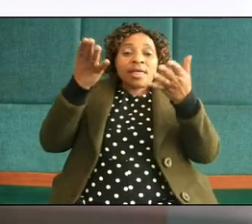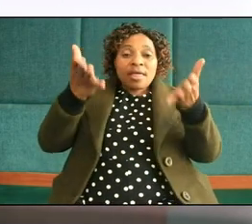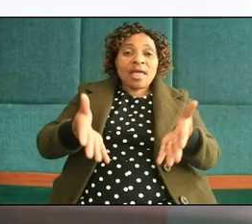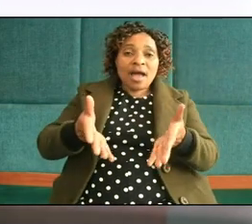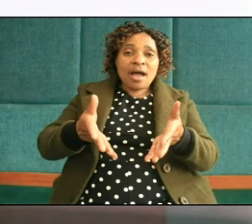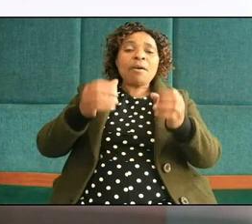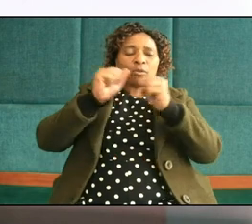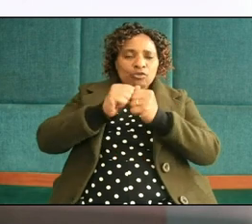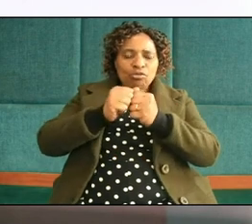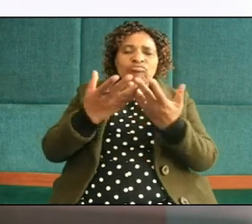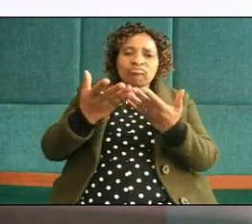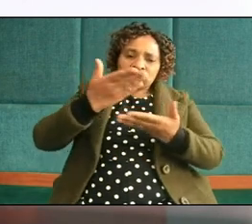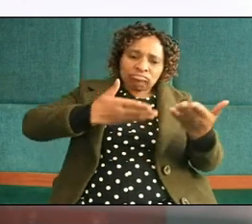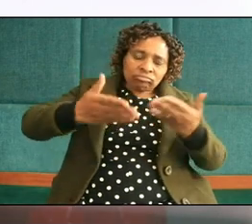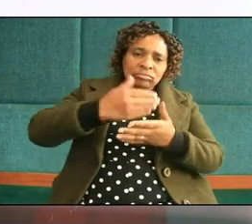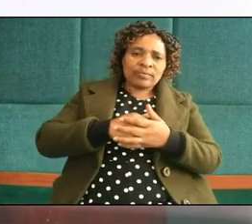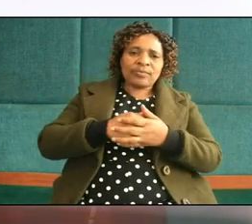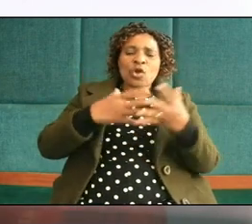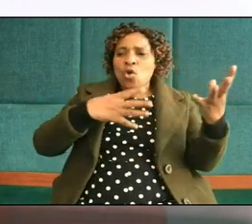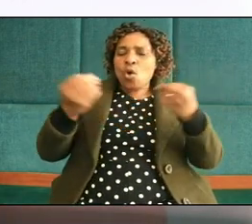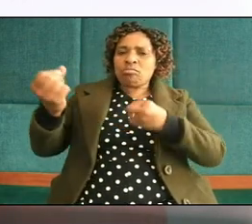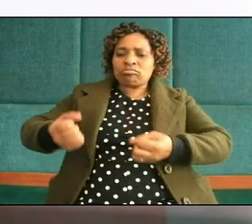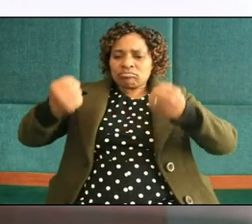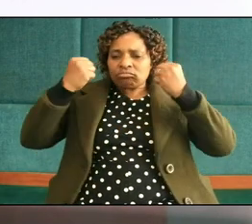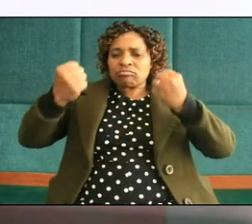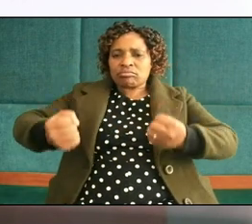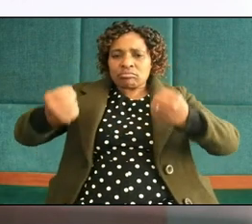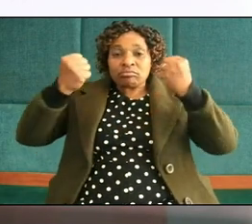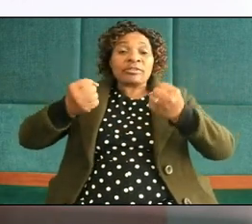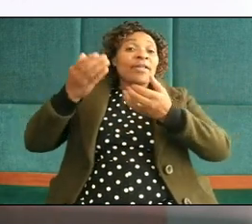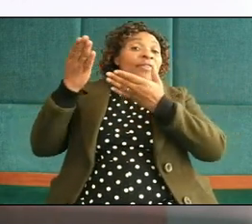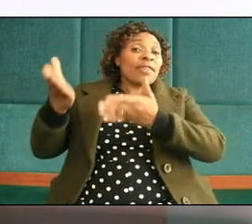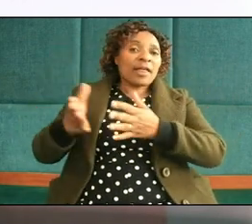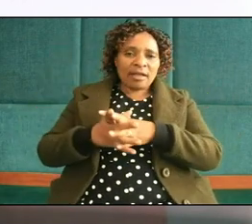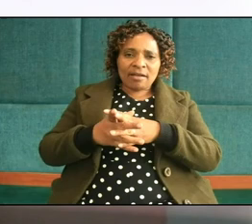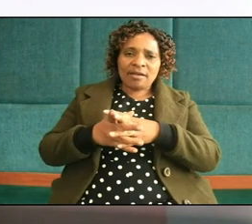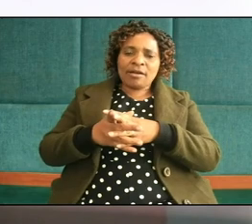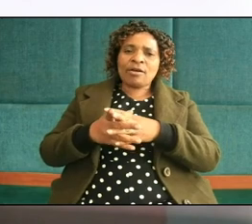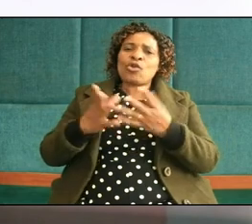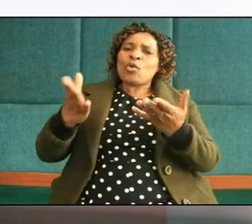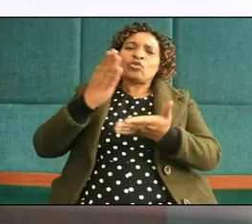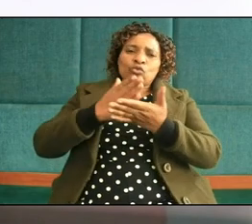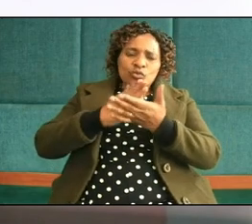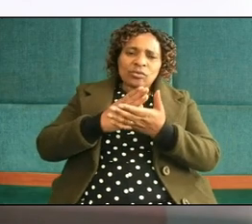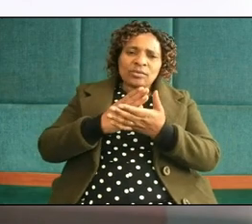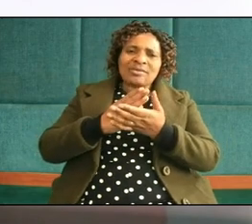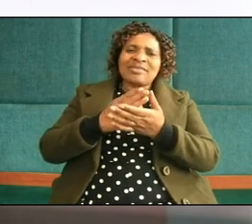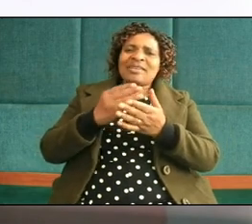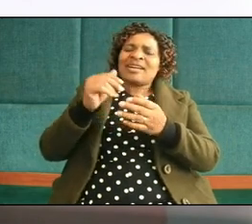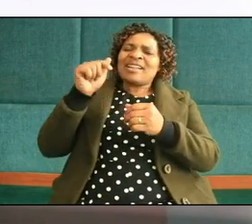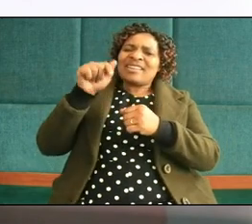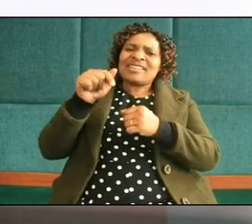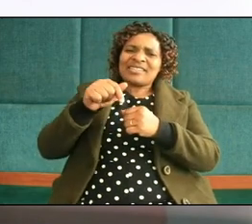we will be disturbed let's go to the gym and there you are two of you and that